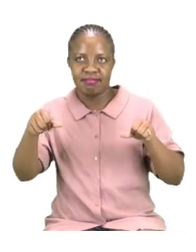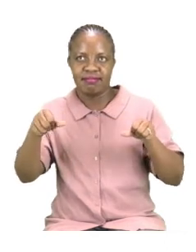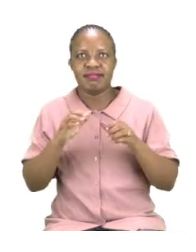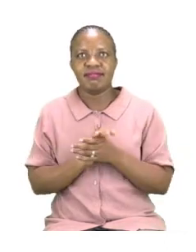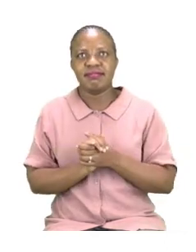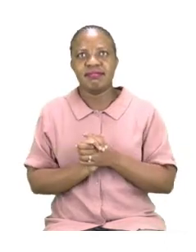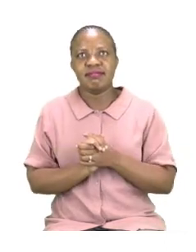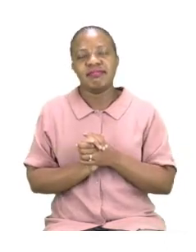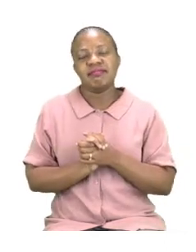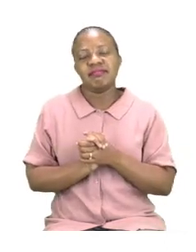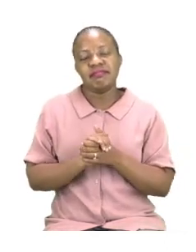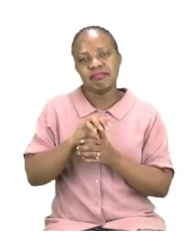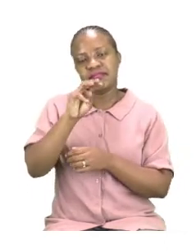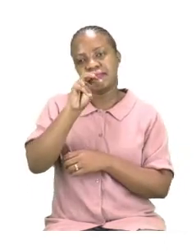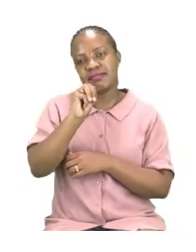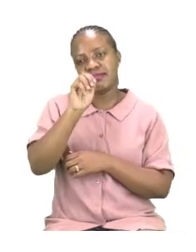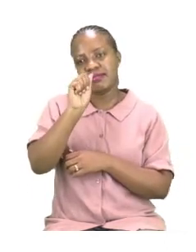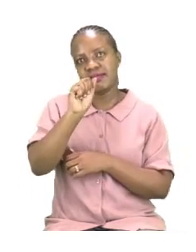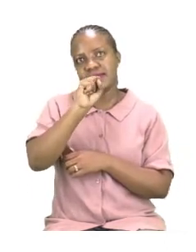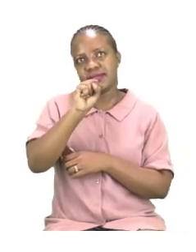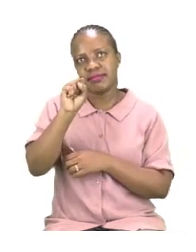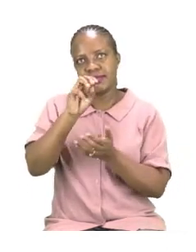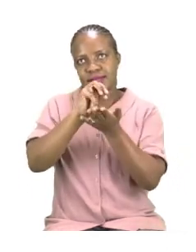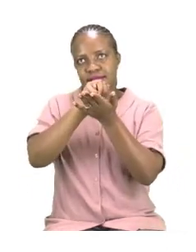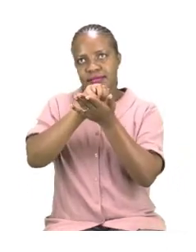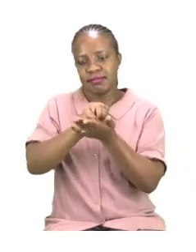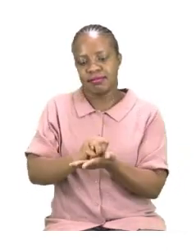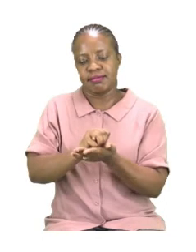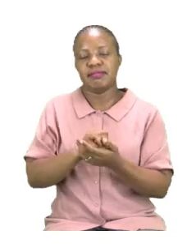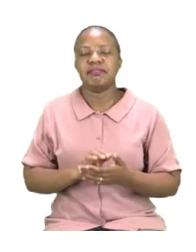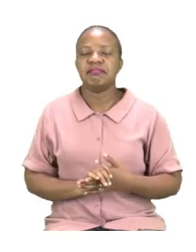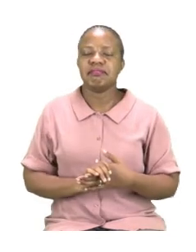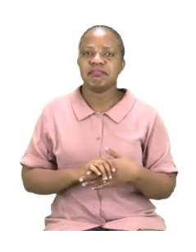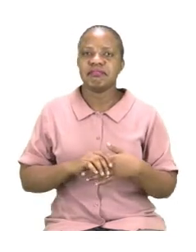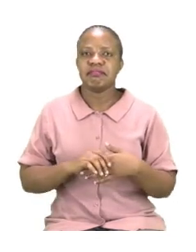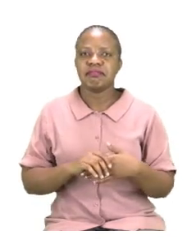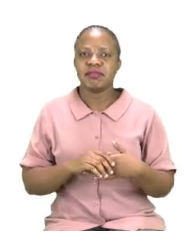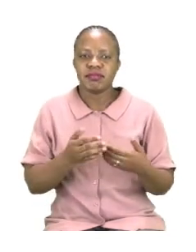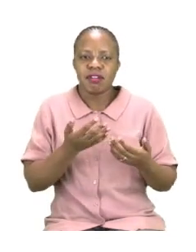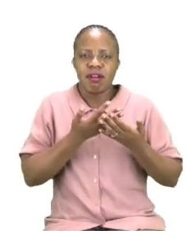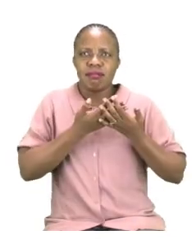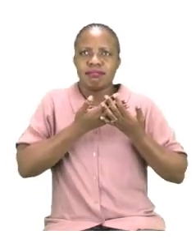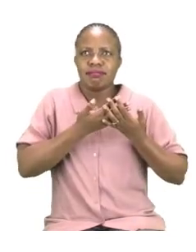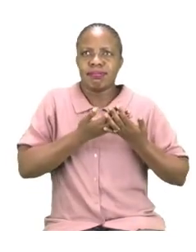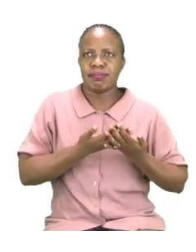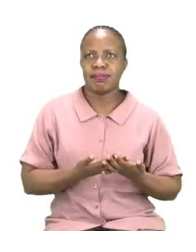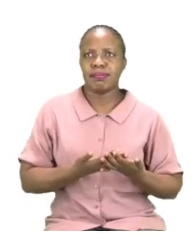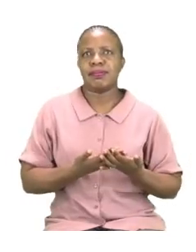mass. Now mass is how heavy or light something is.